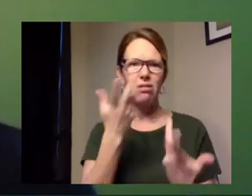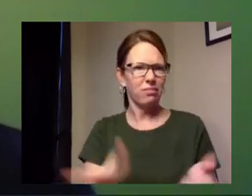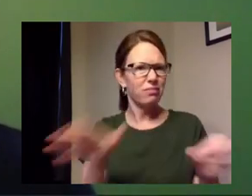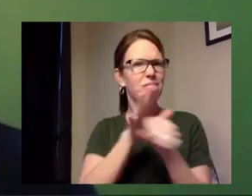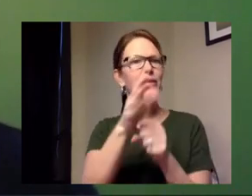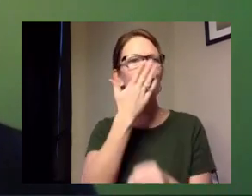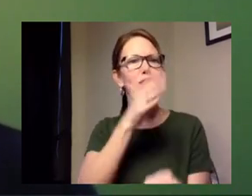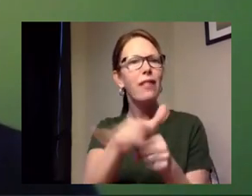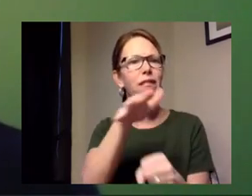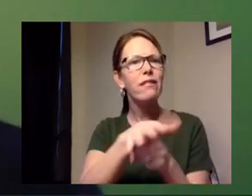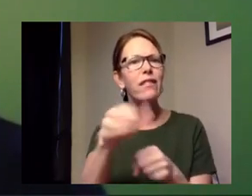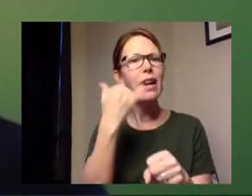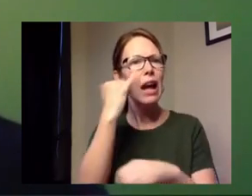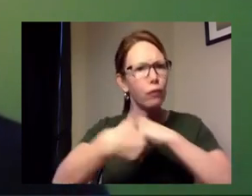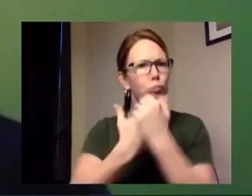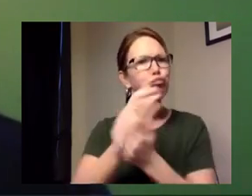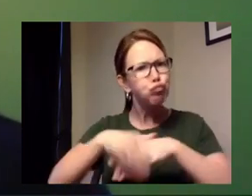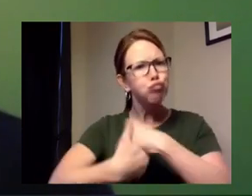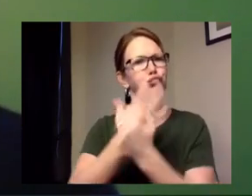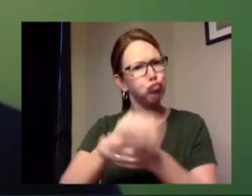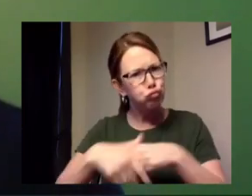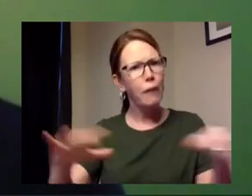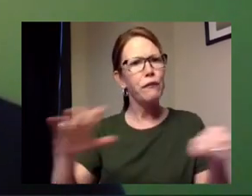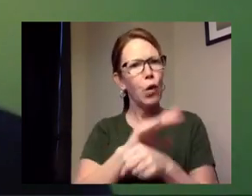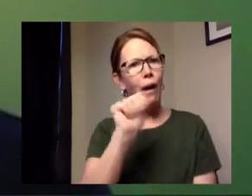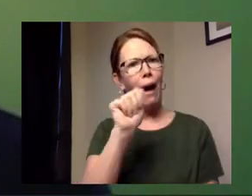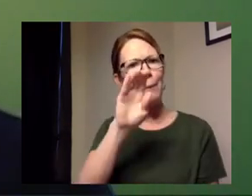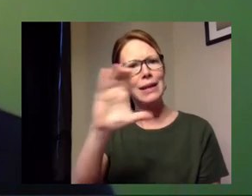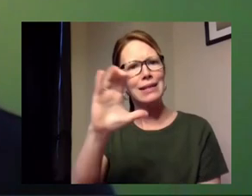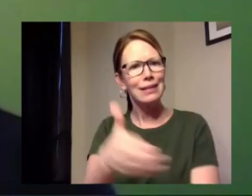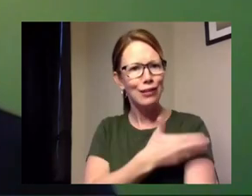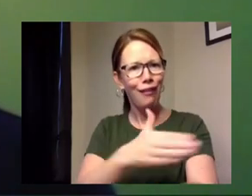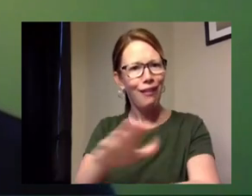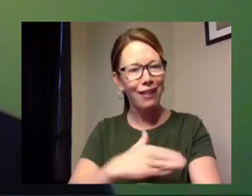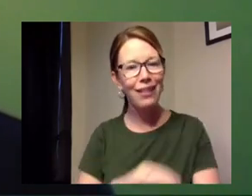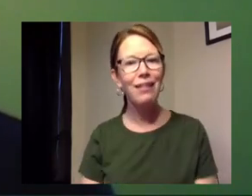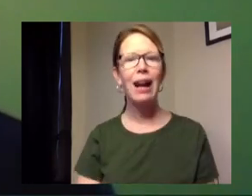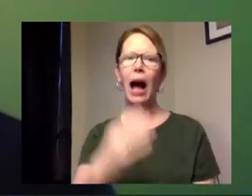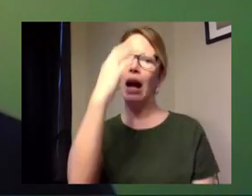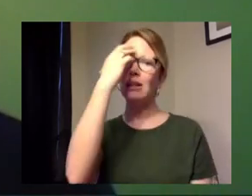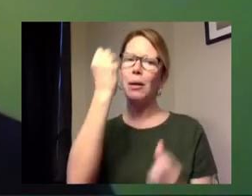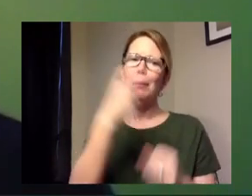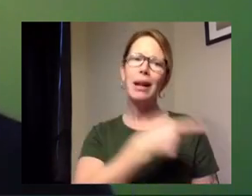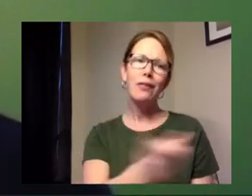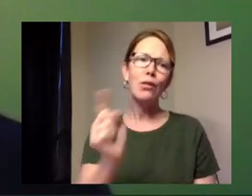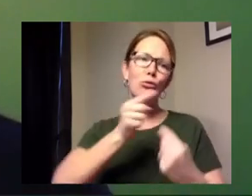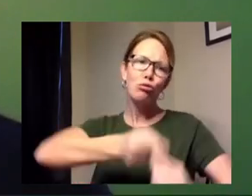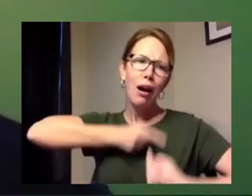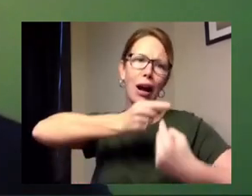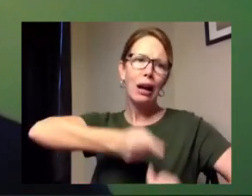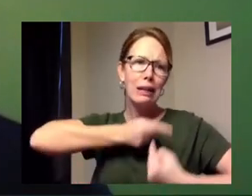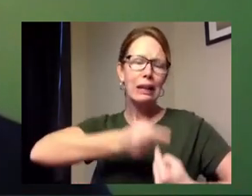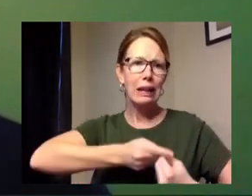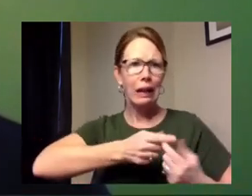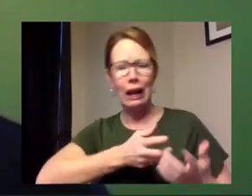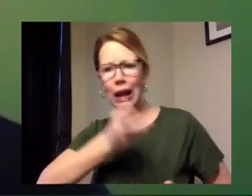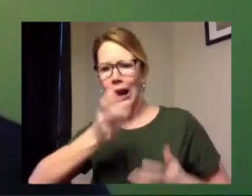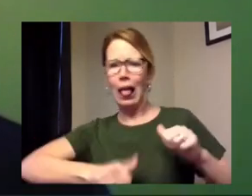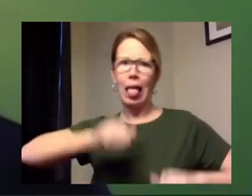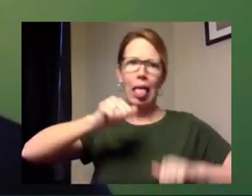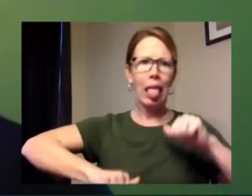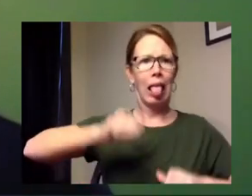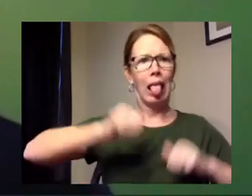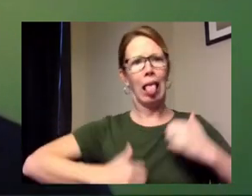wash your hands long enough i i know that many of you are struggling right now with so many demands and so much